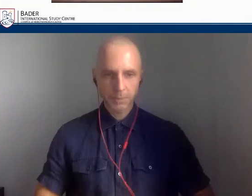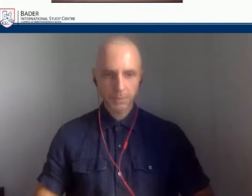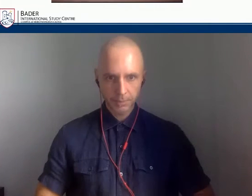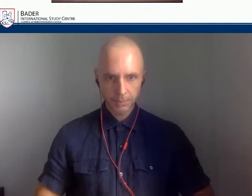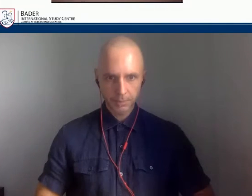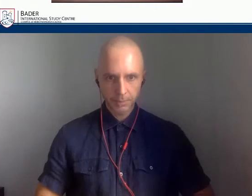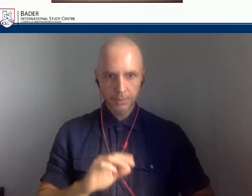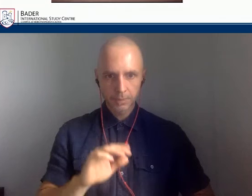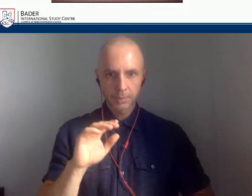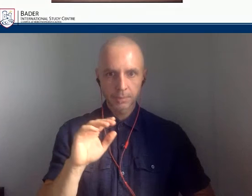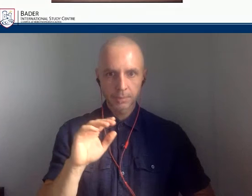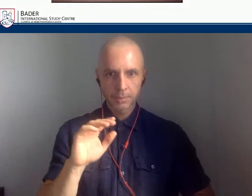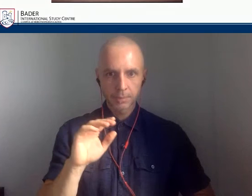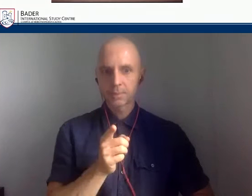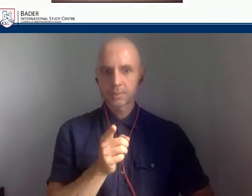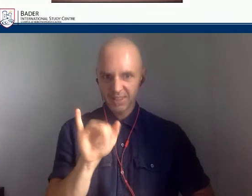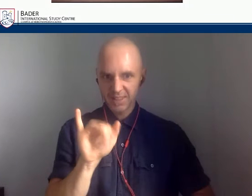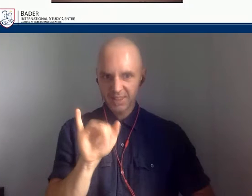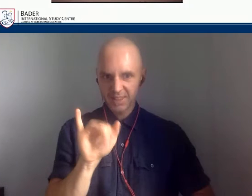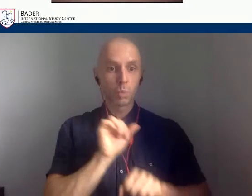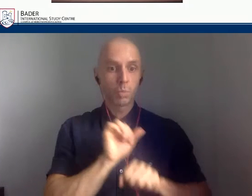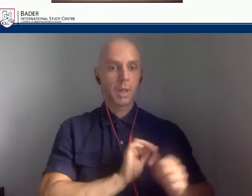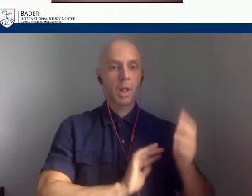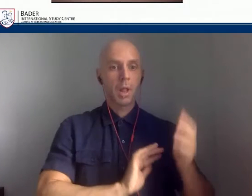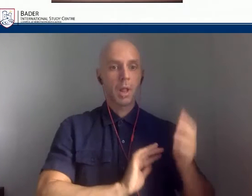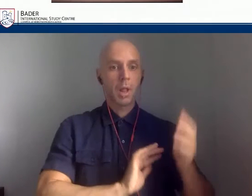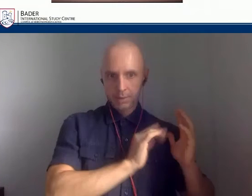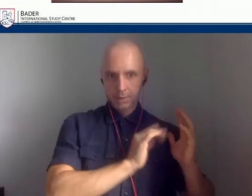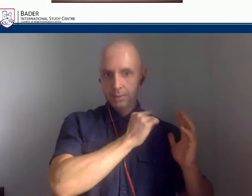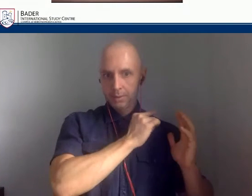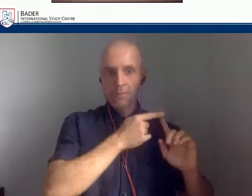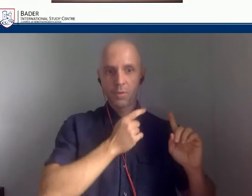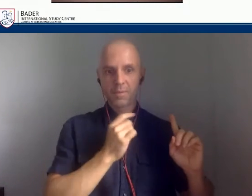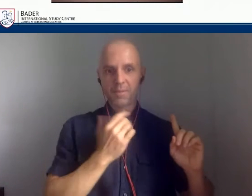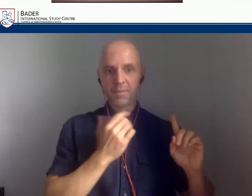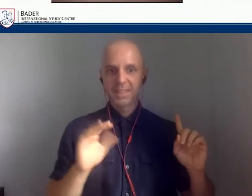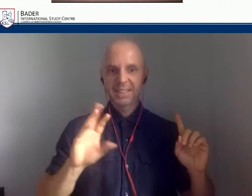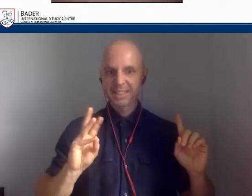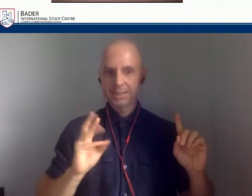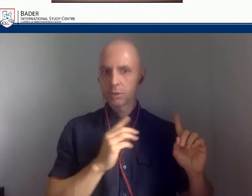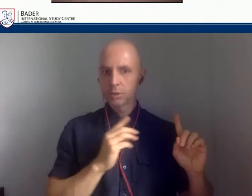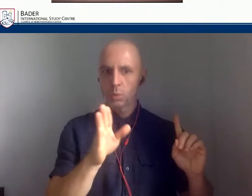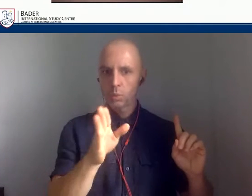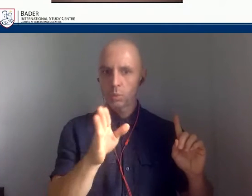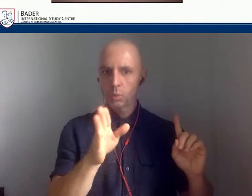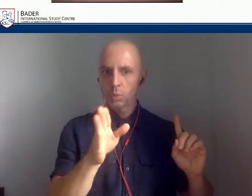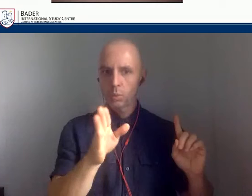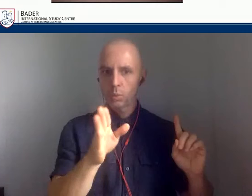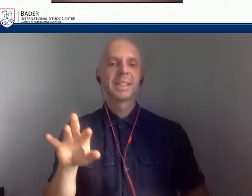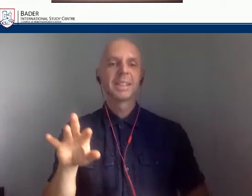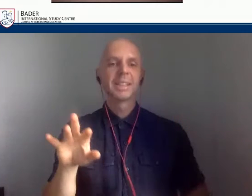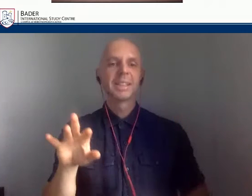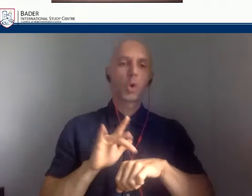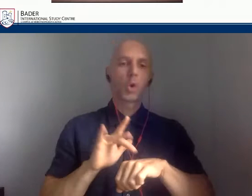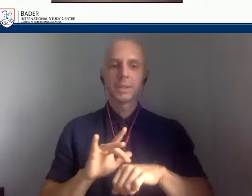commissioned in the early 18th century. the early 1700s. The castle was going to